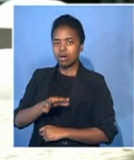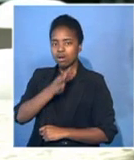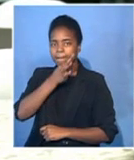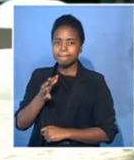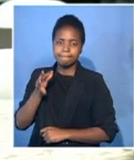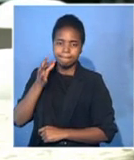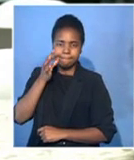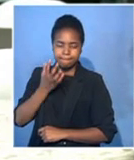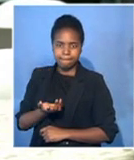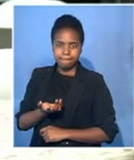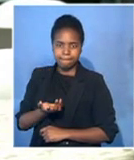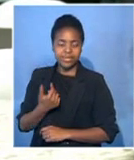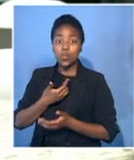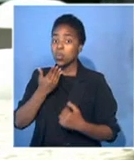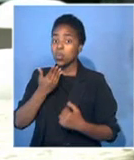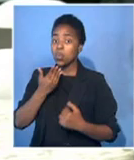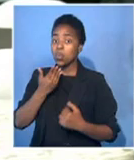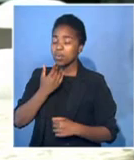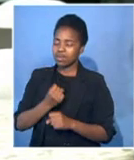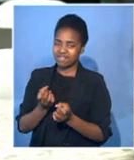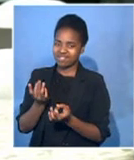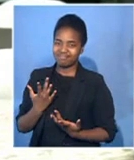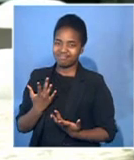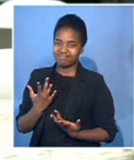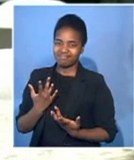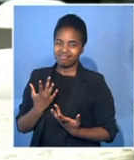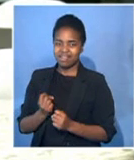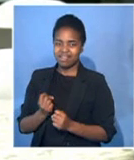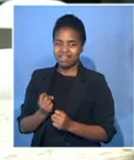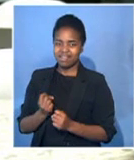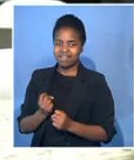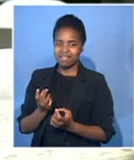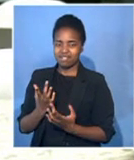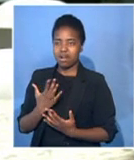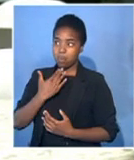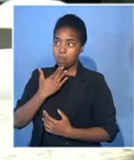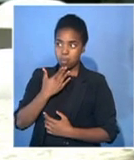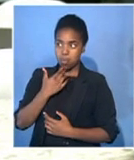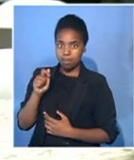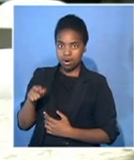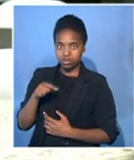What do do in Allahugren, the or And what's